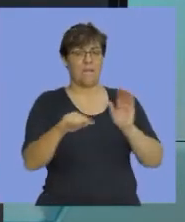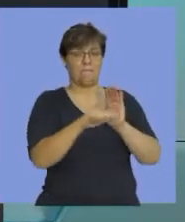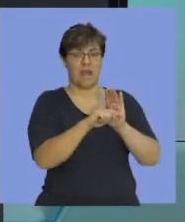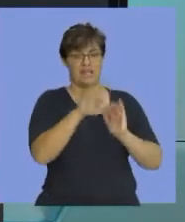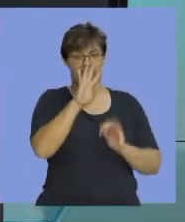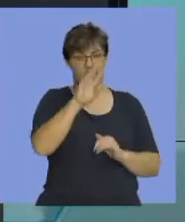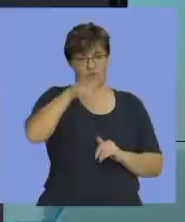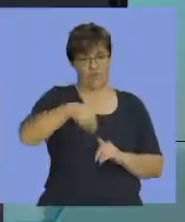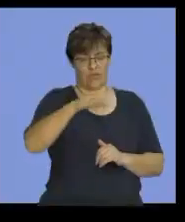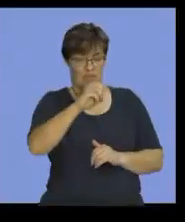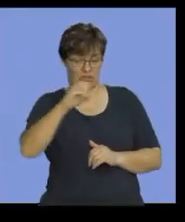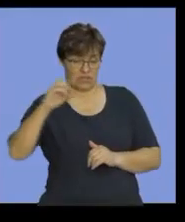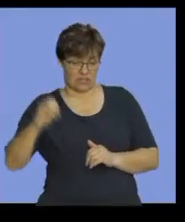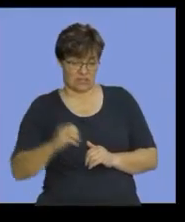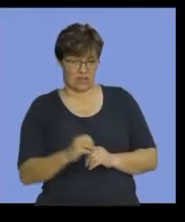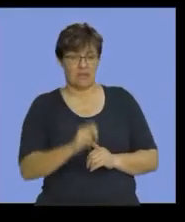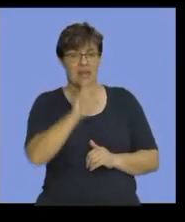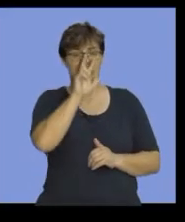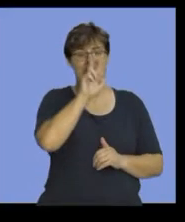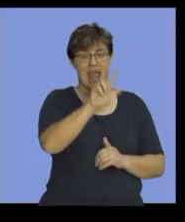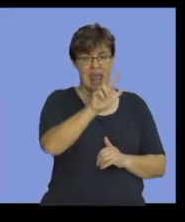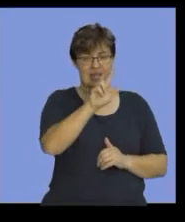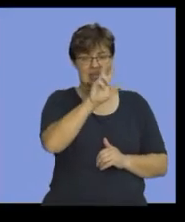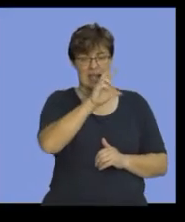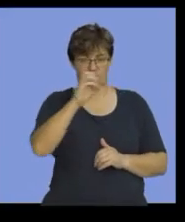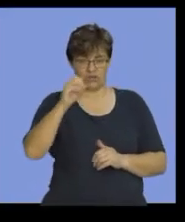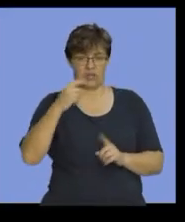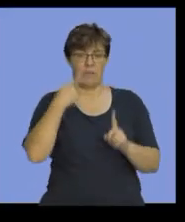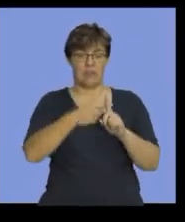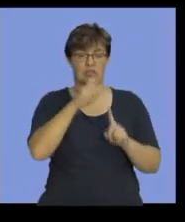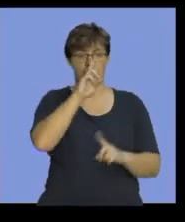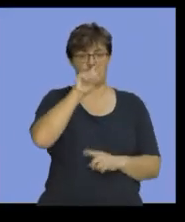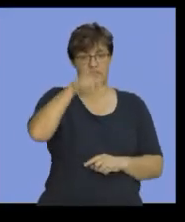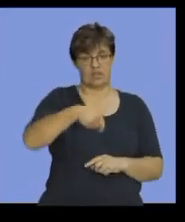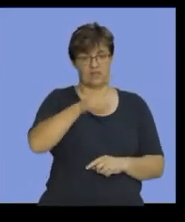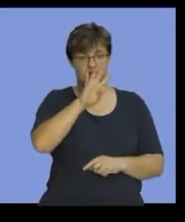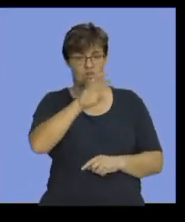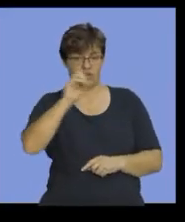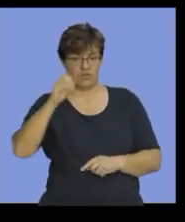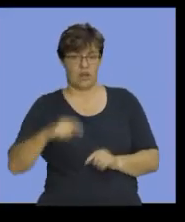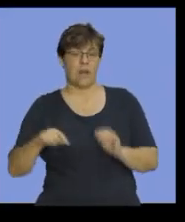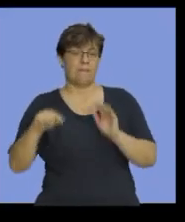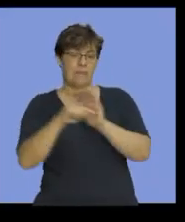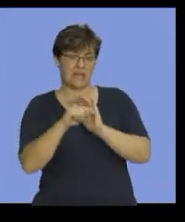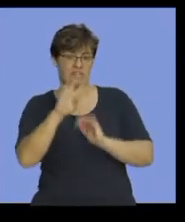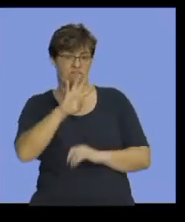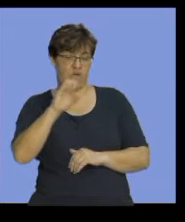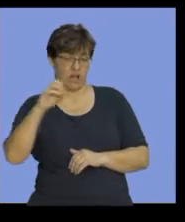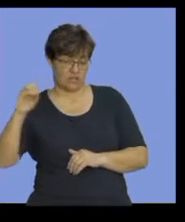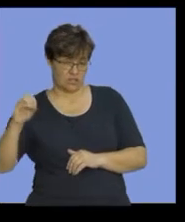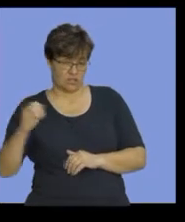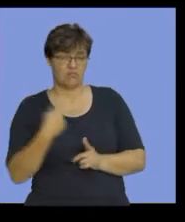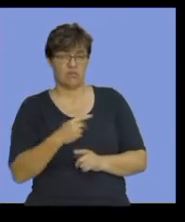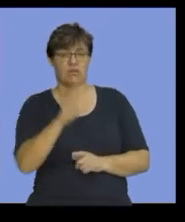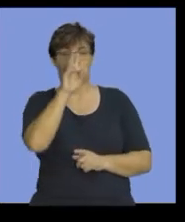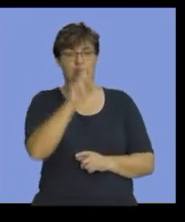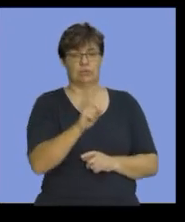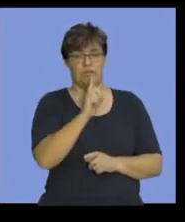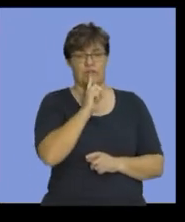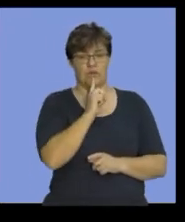,000, so it will be 800 plus 2,400 minus the 400 will give you a figure of 2